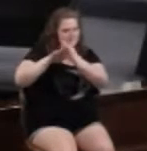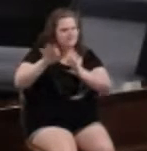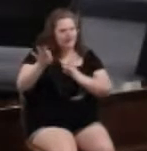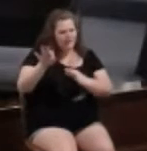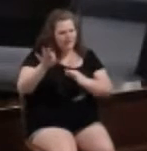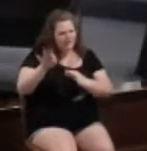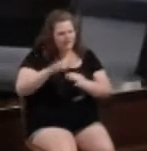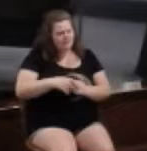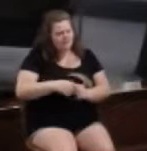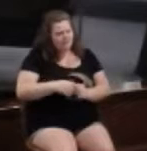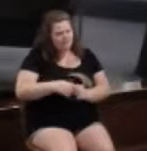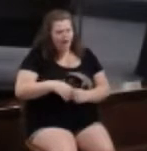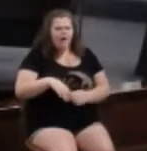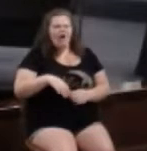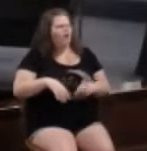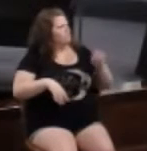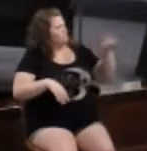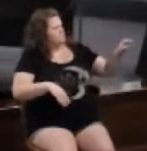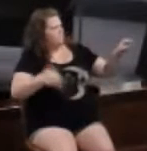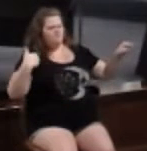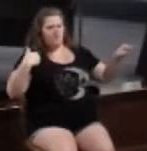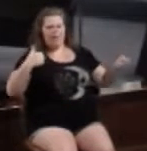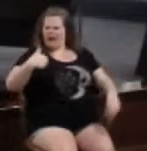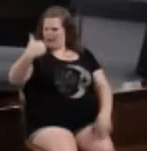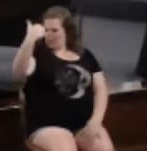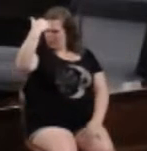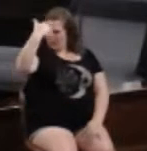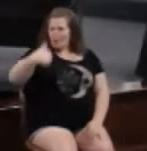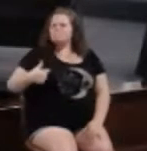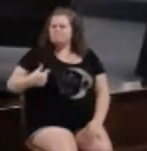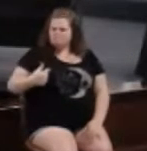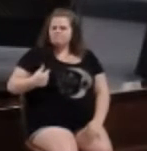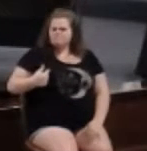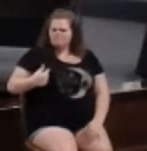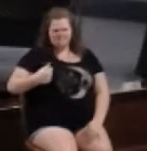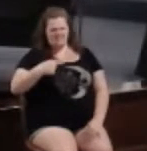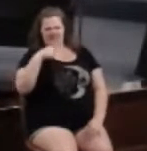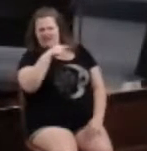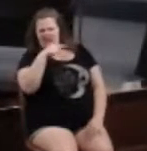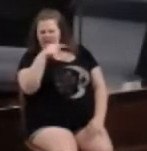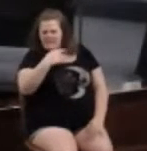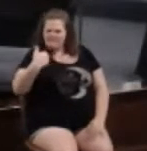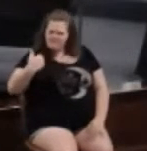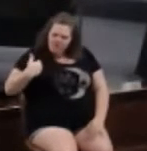It's that other person's fault. I know it. It's all him.